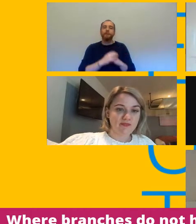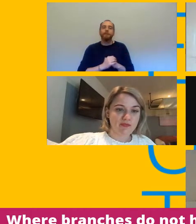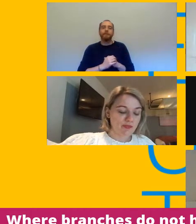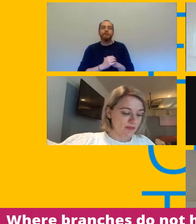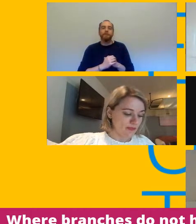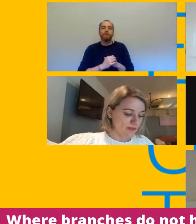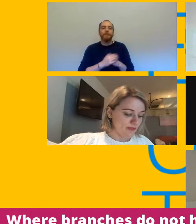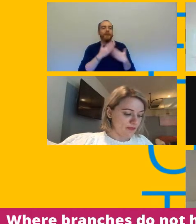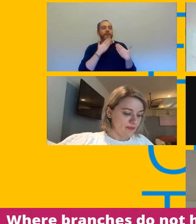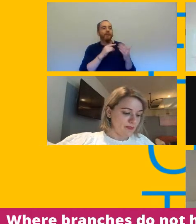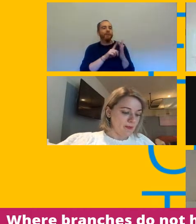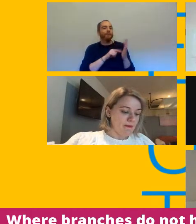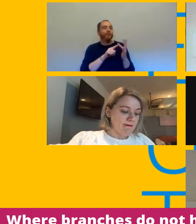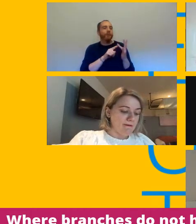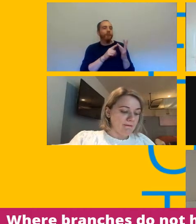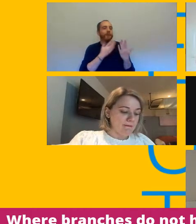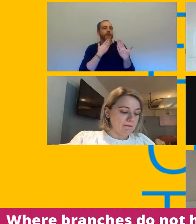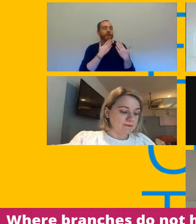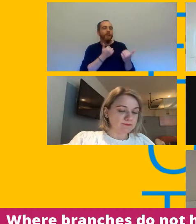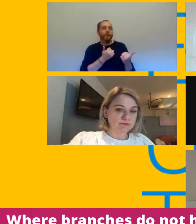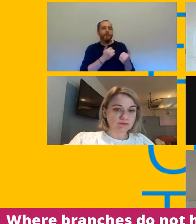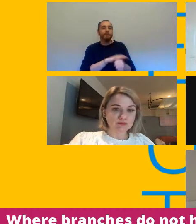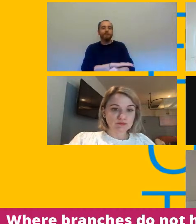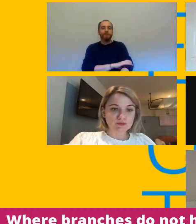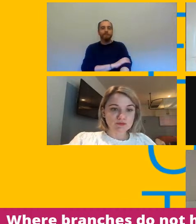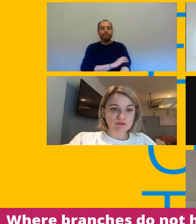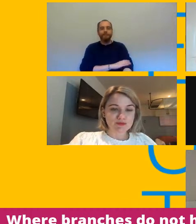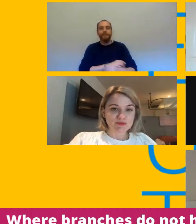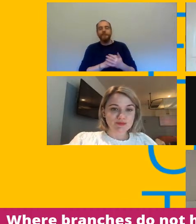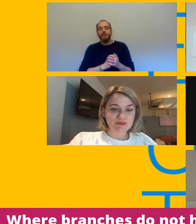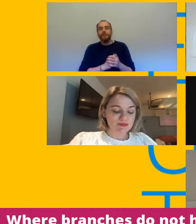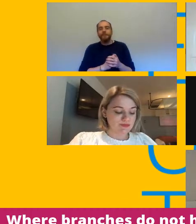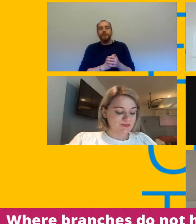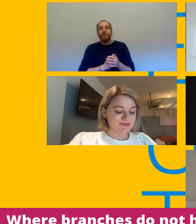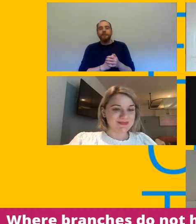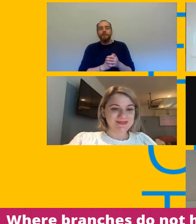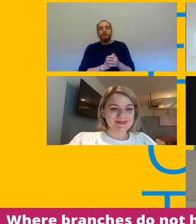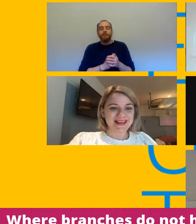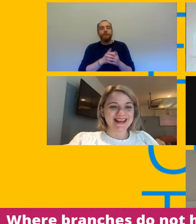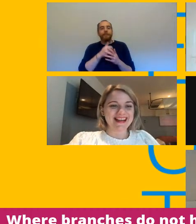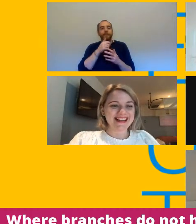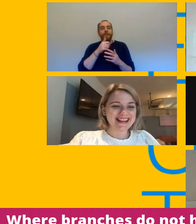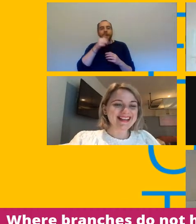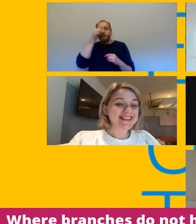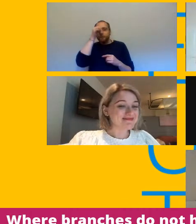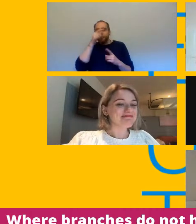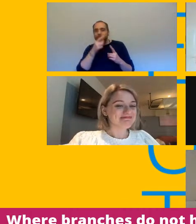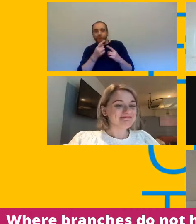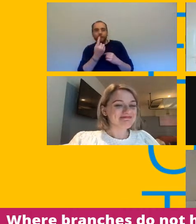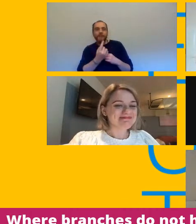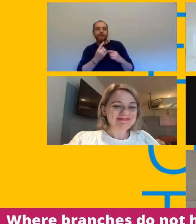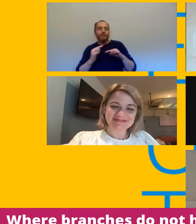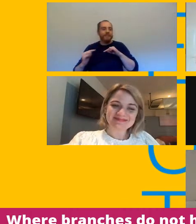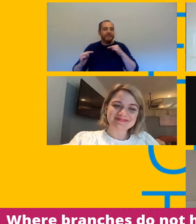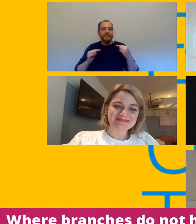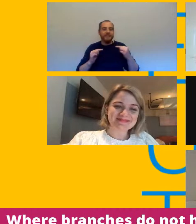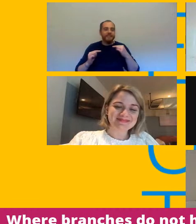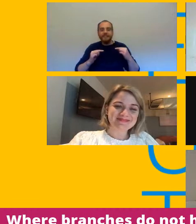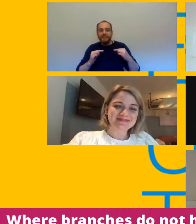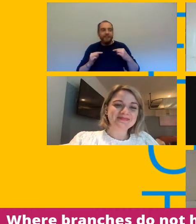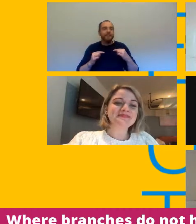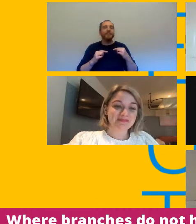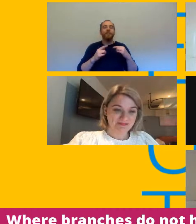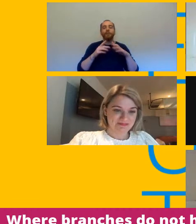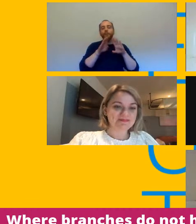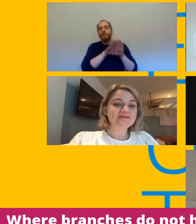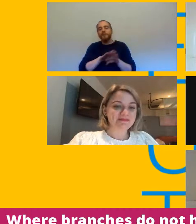thanks joe um and you know i know your competitive juices are flowing in terms of the the national education union and uh the number that they